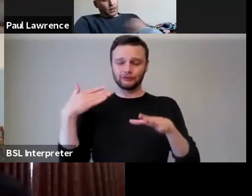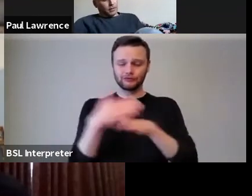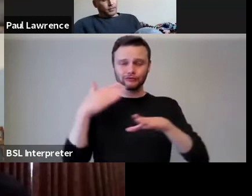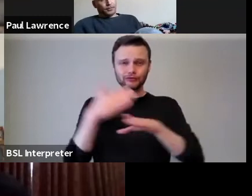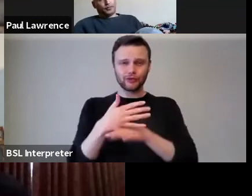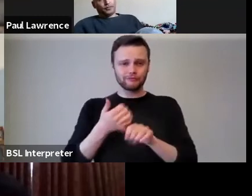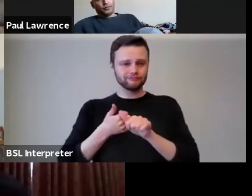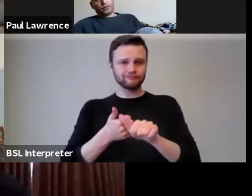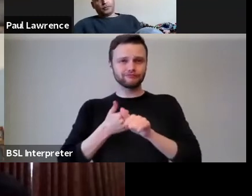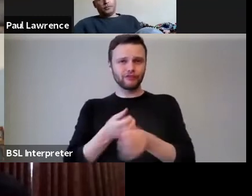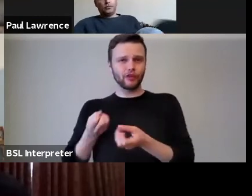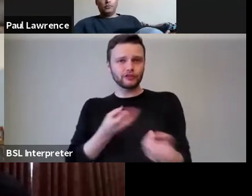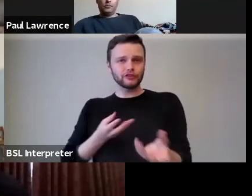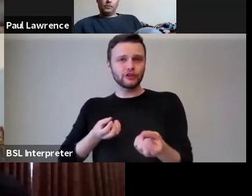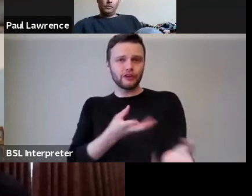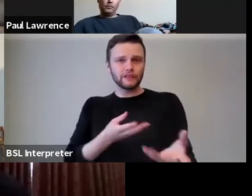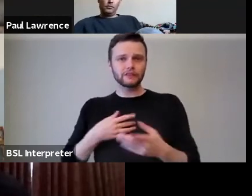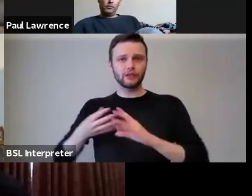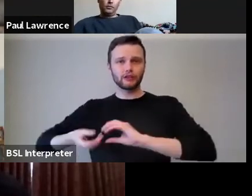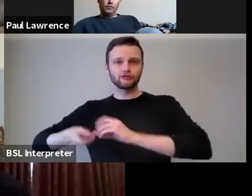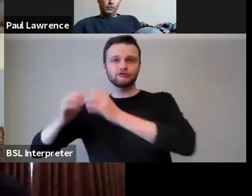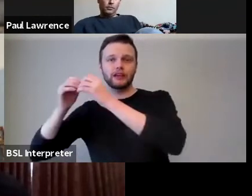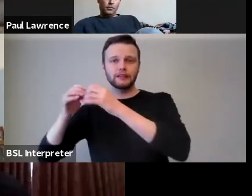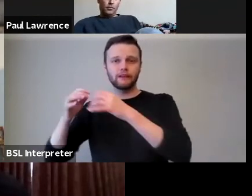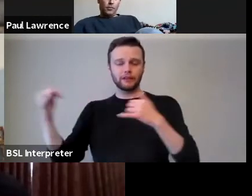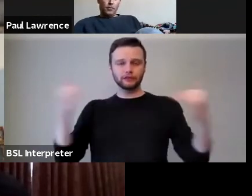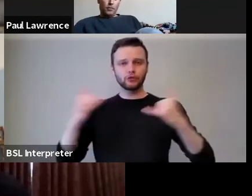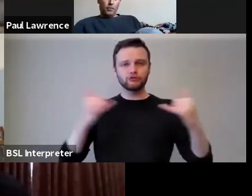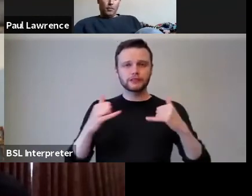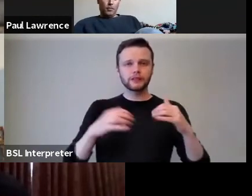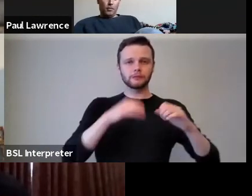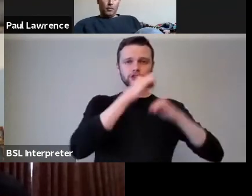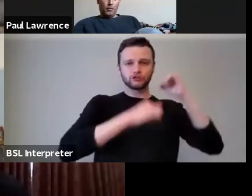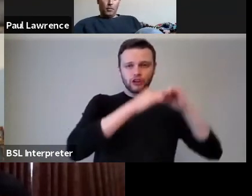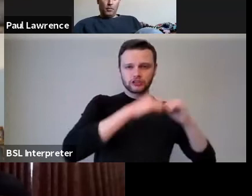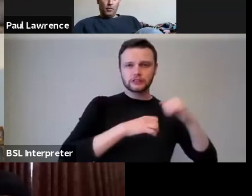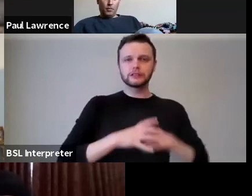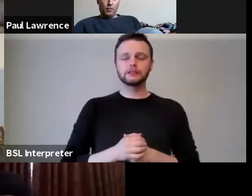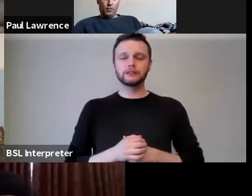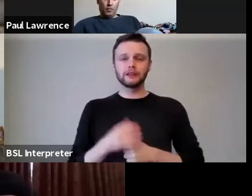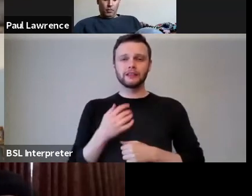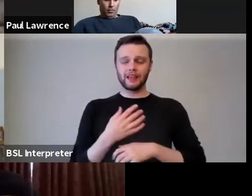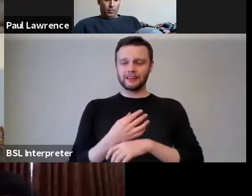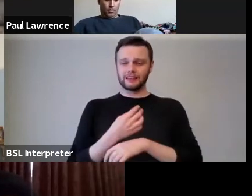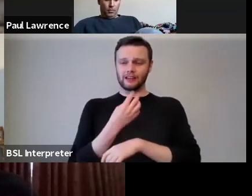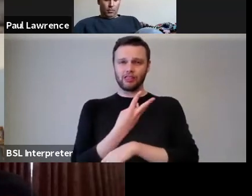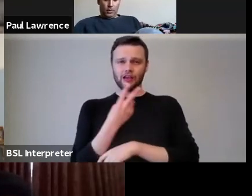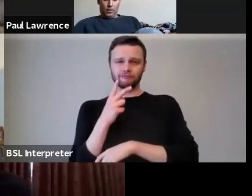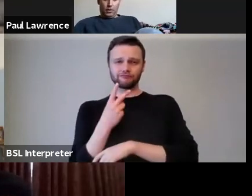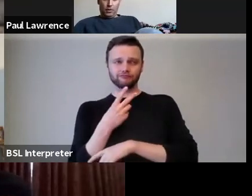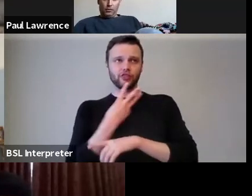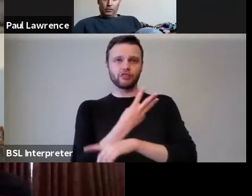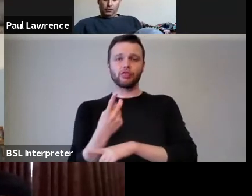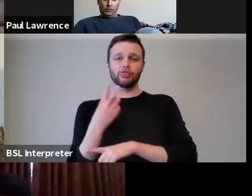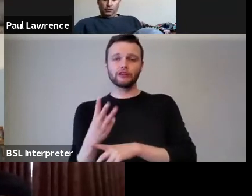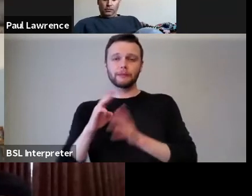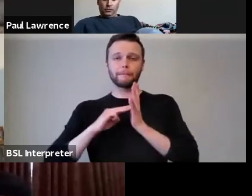service sectors from creative industries to tourism to construction. That's 313 million economic impact in Scotland and